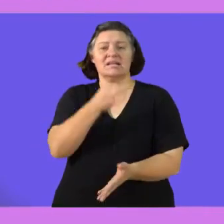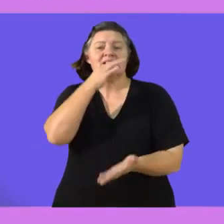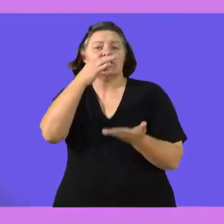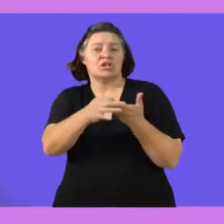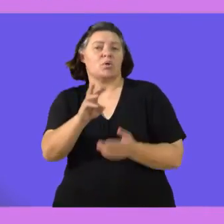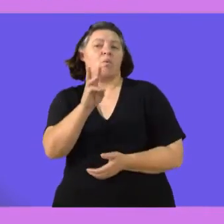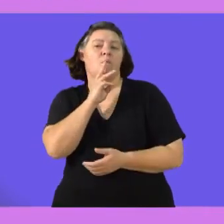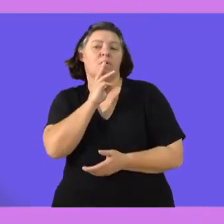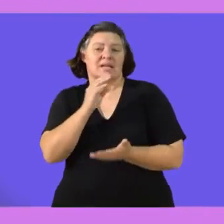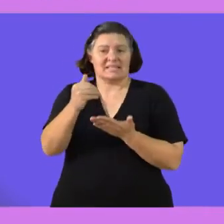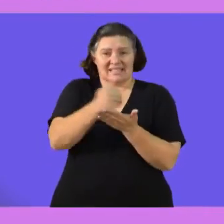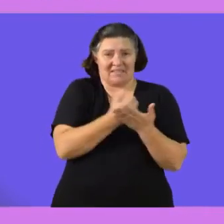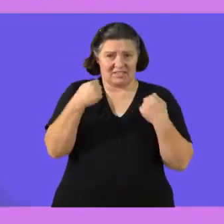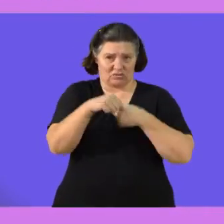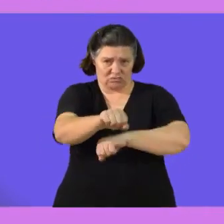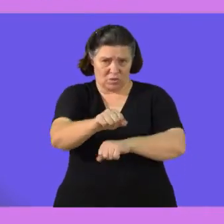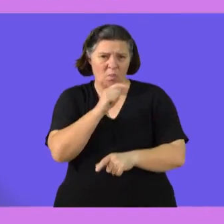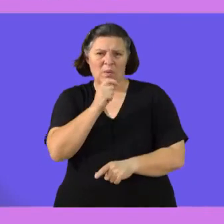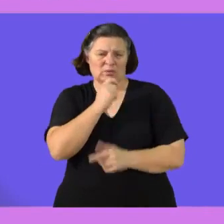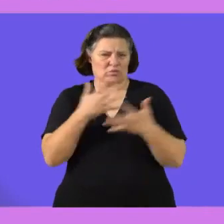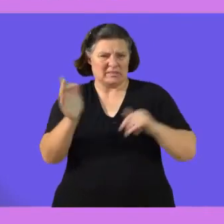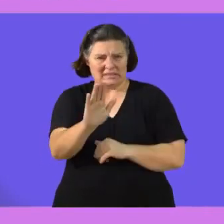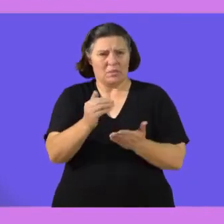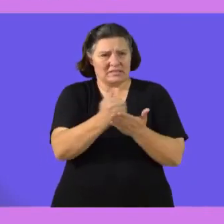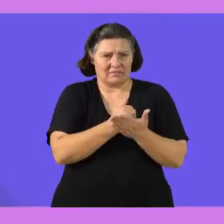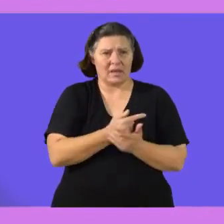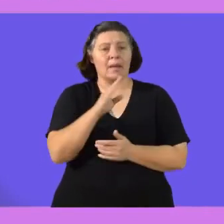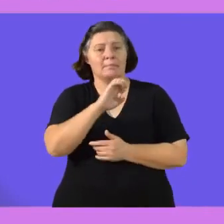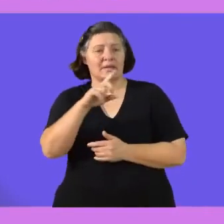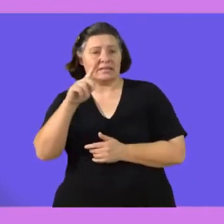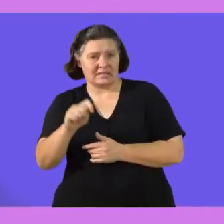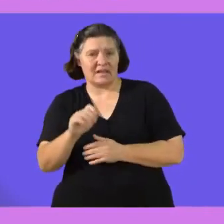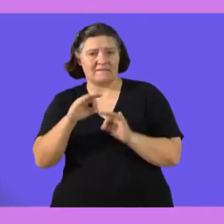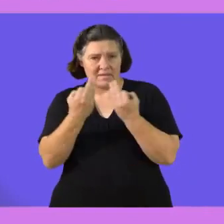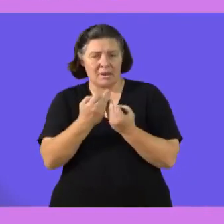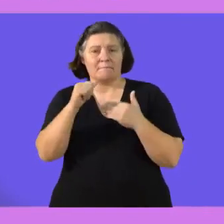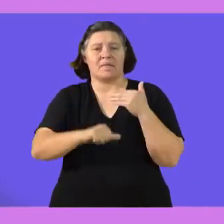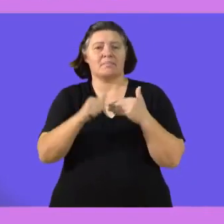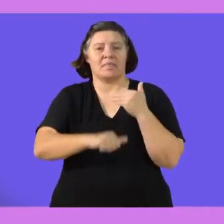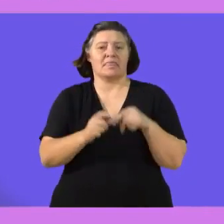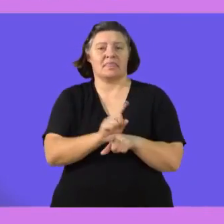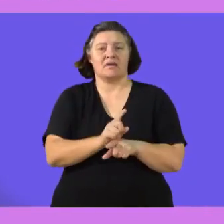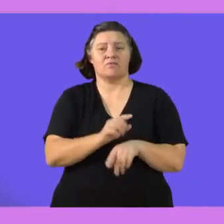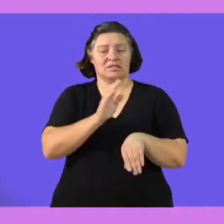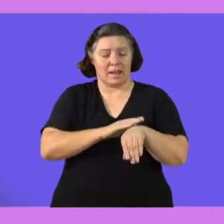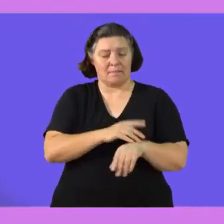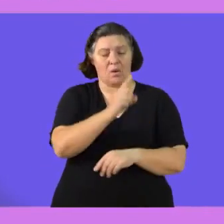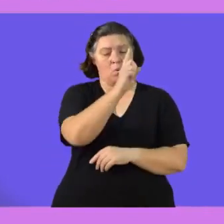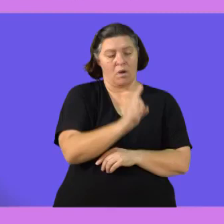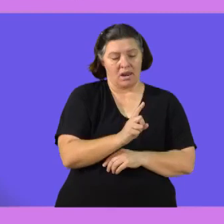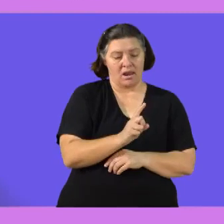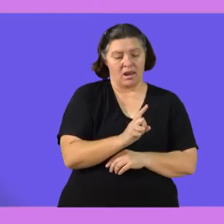of the suggested water saving strategies the bridge family's monthly water consumption for the period